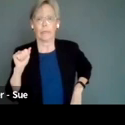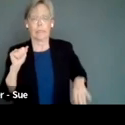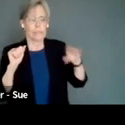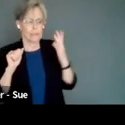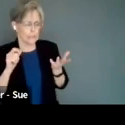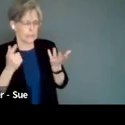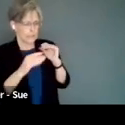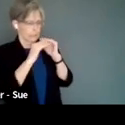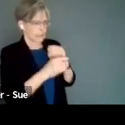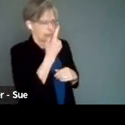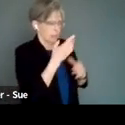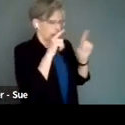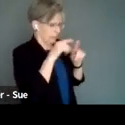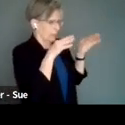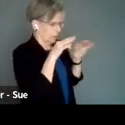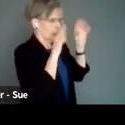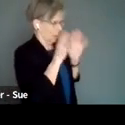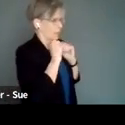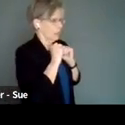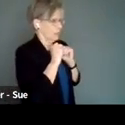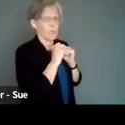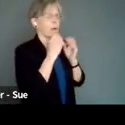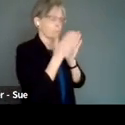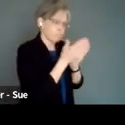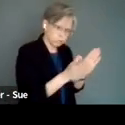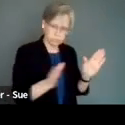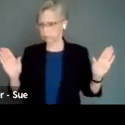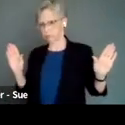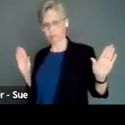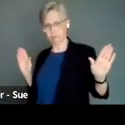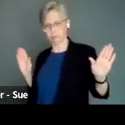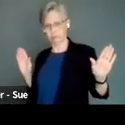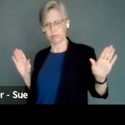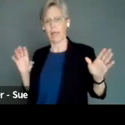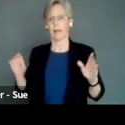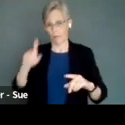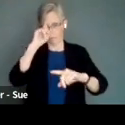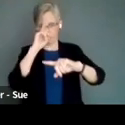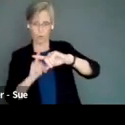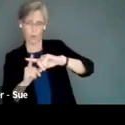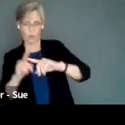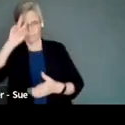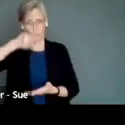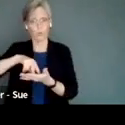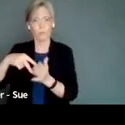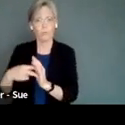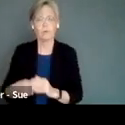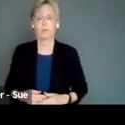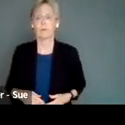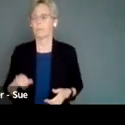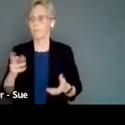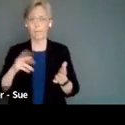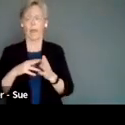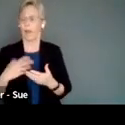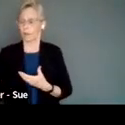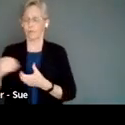flattened way, but to expand the spectrum of disability. And the most important thing in all of this is positive purpose. Please don't try to be inclusive, just because